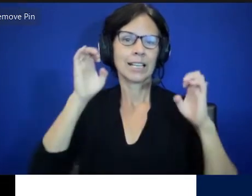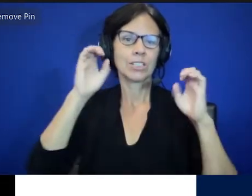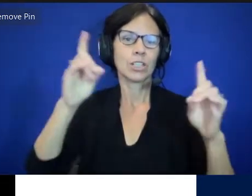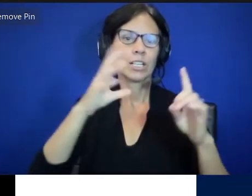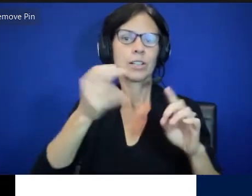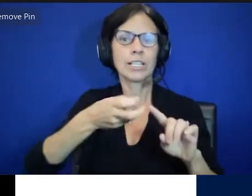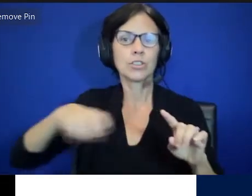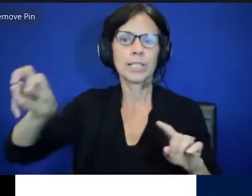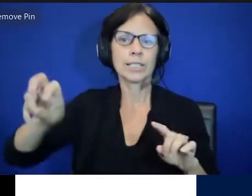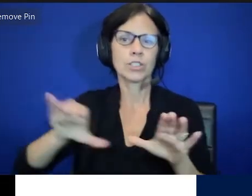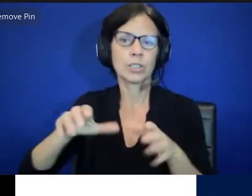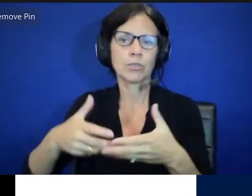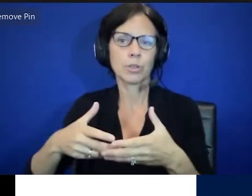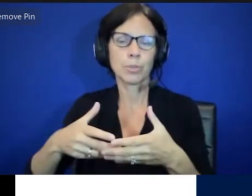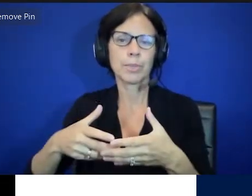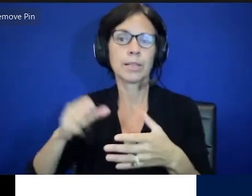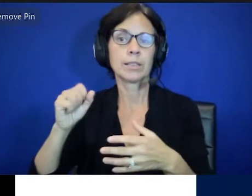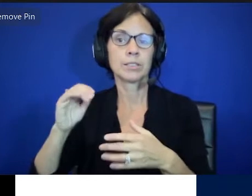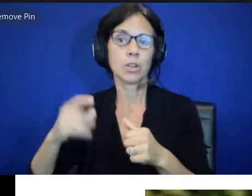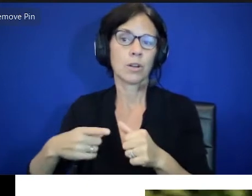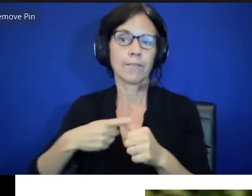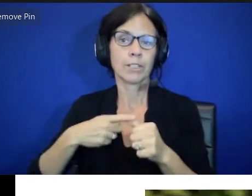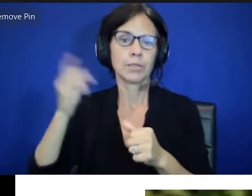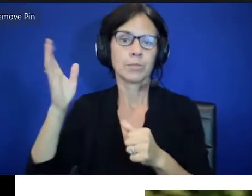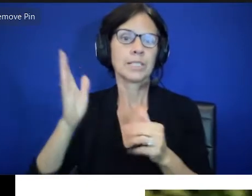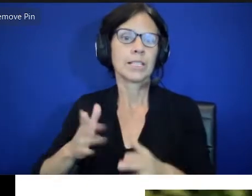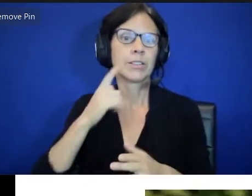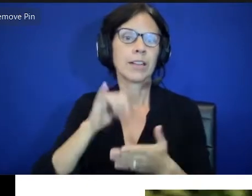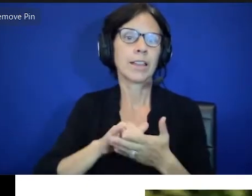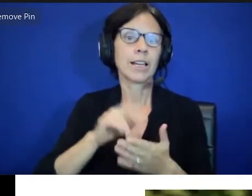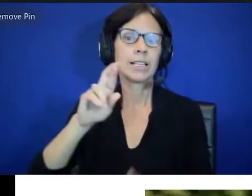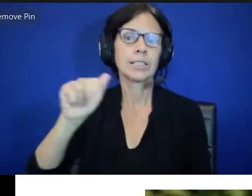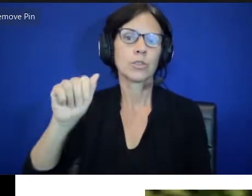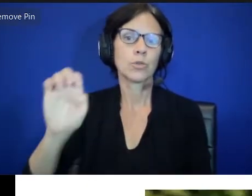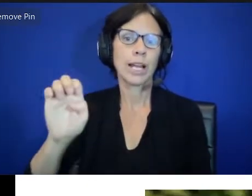transition group. So our first presenter in this group is Ray.